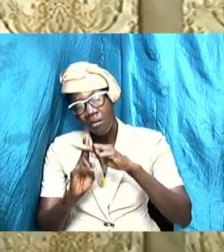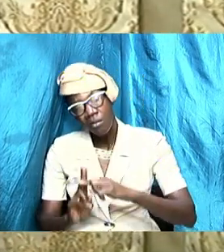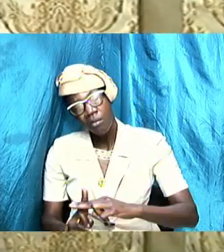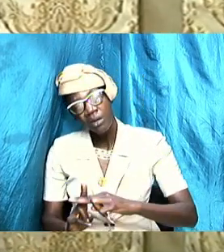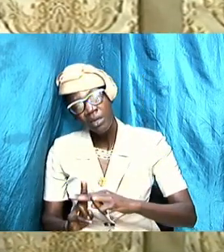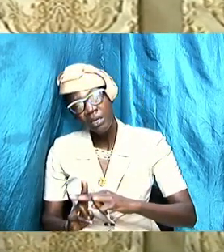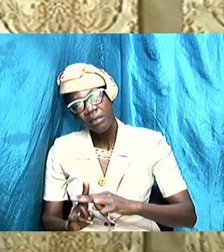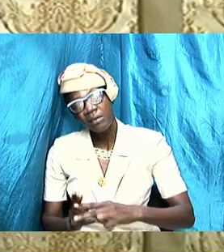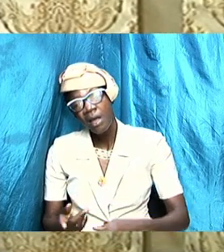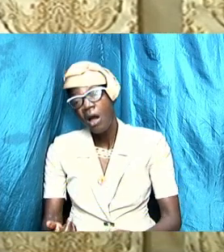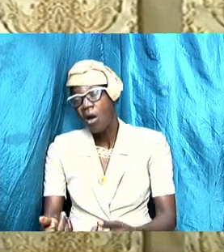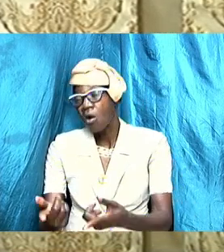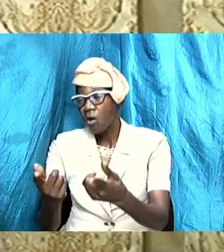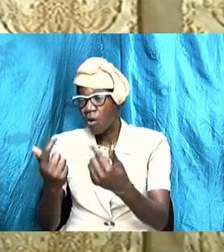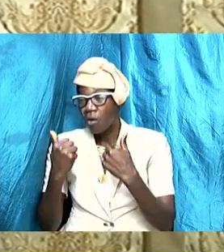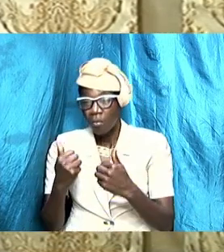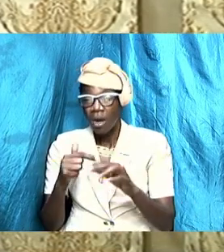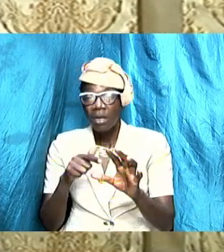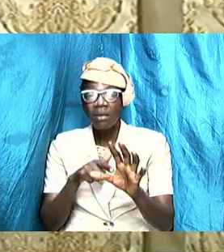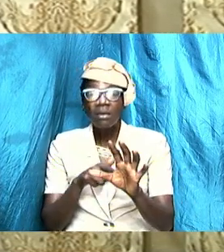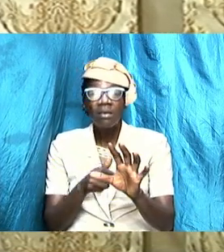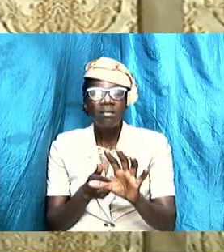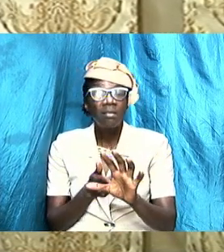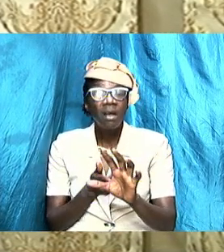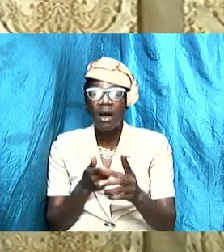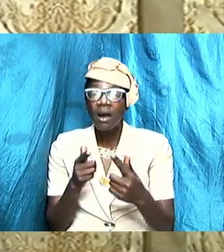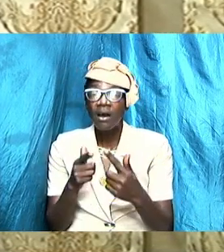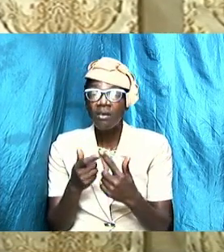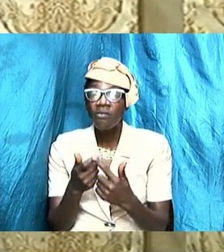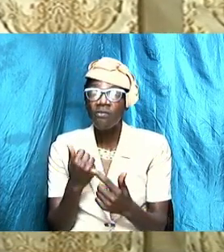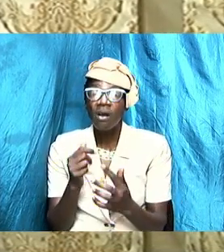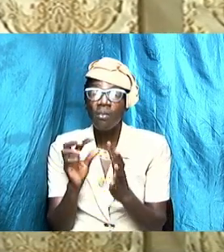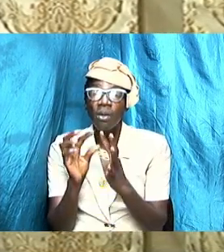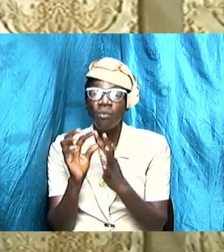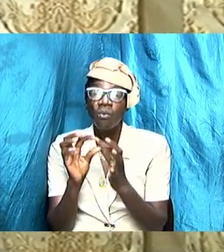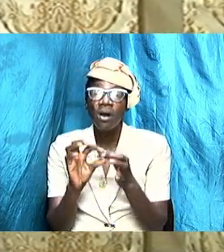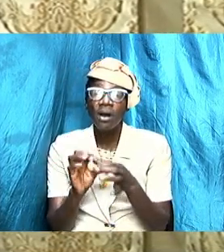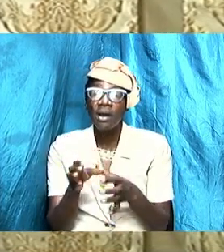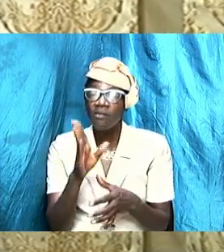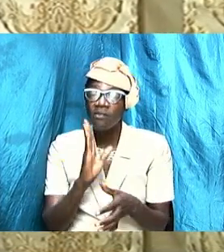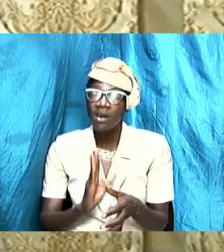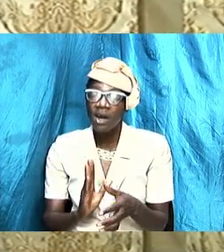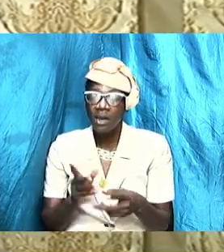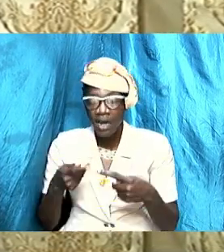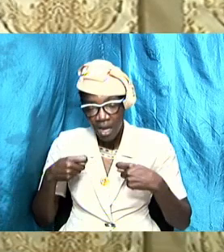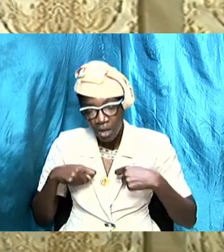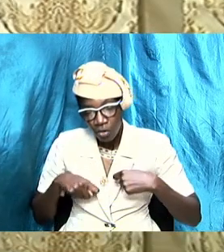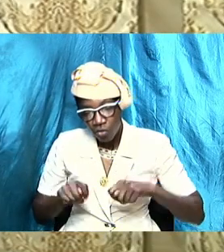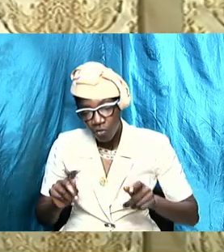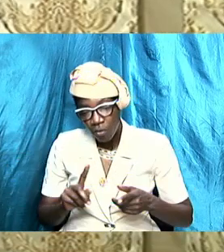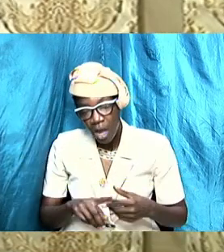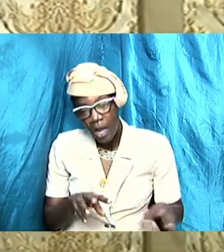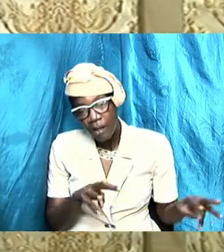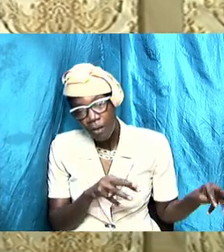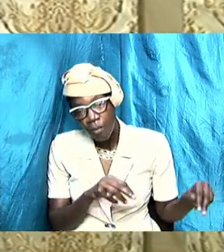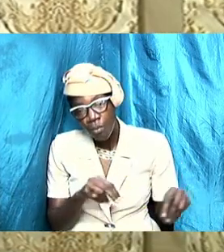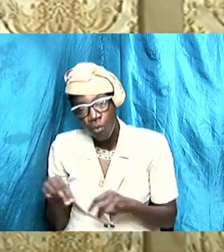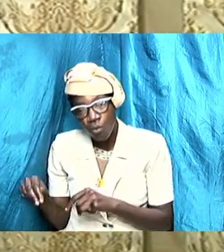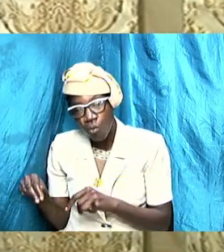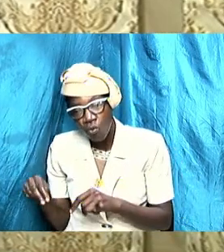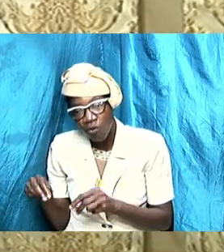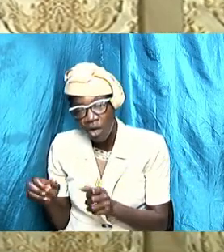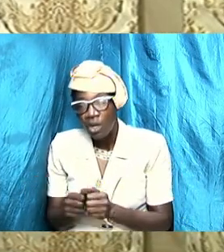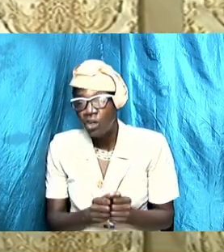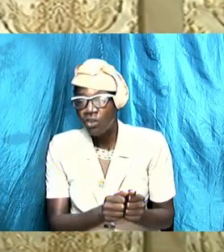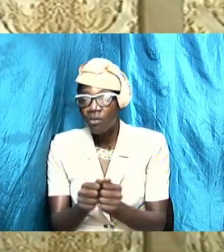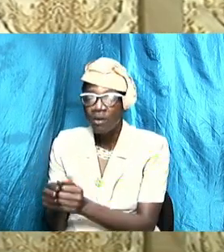from the Word of God. Yes, and try to move in synchronism